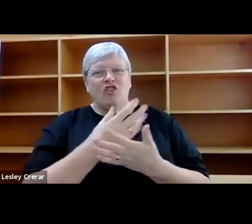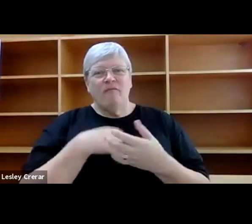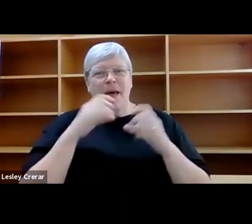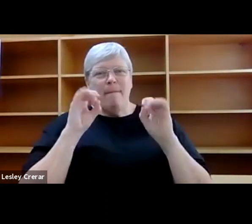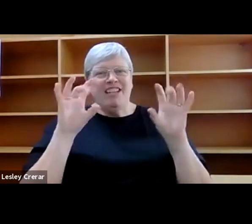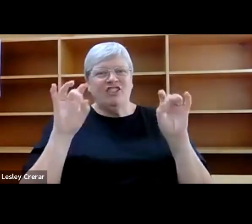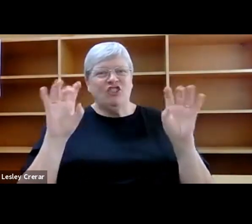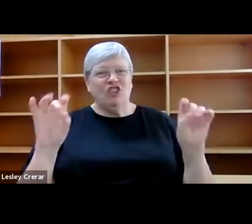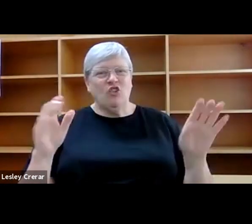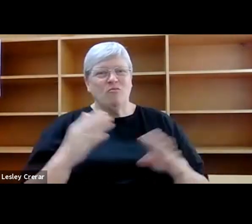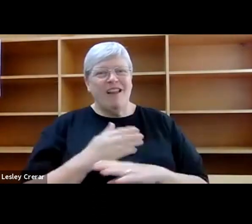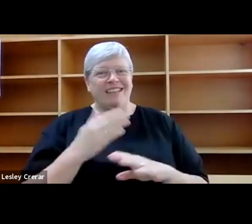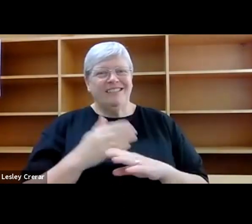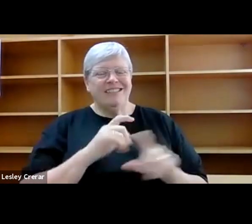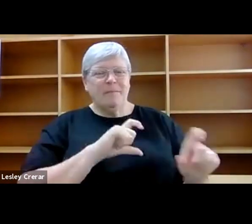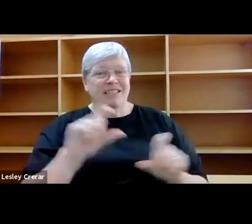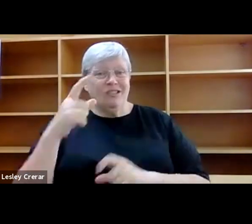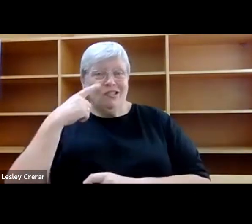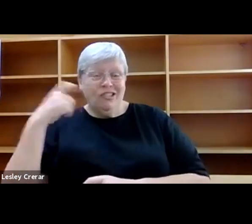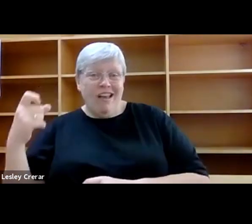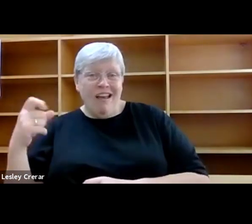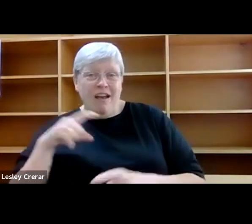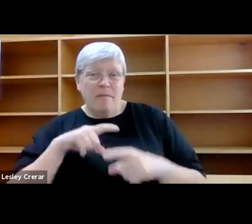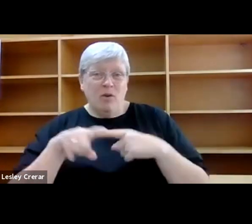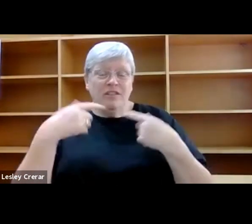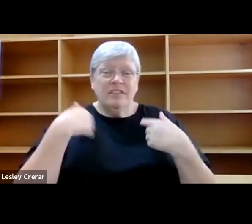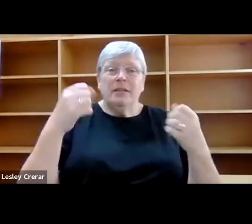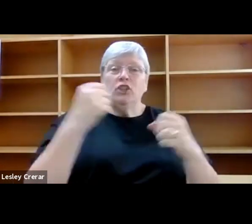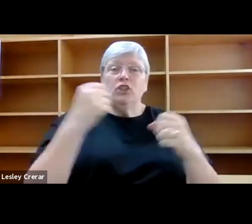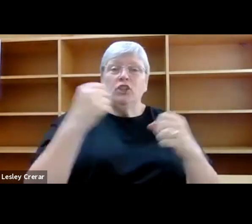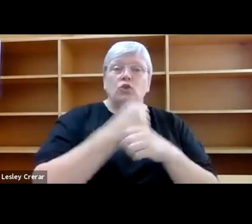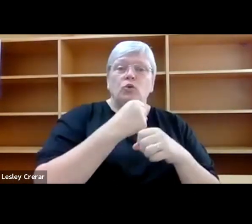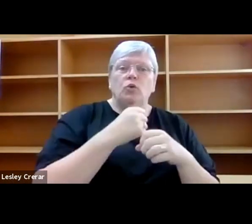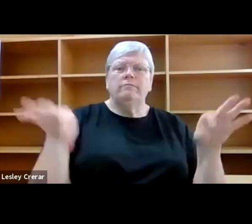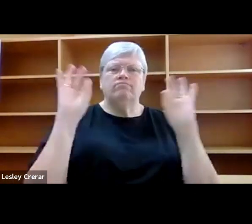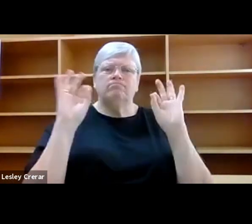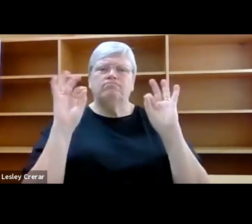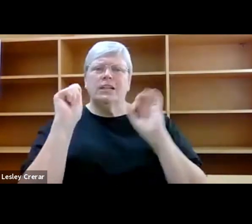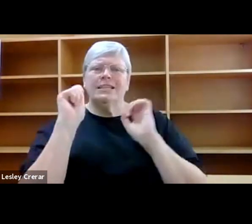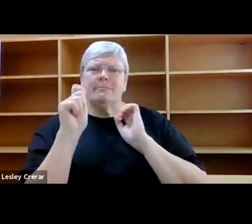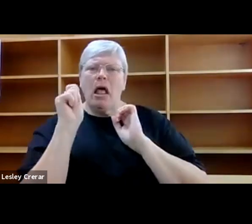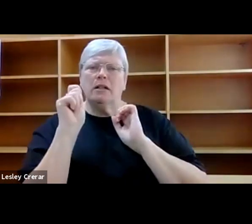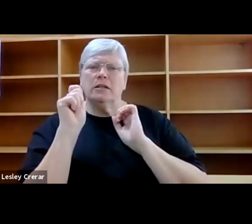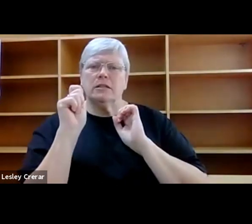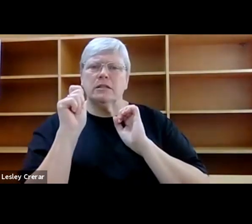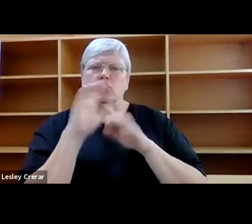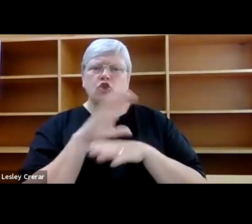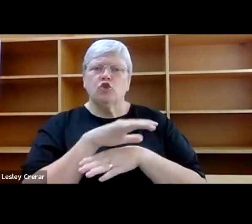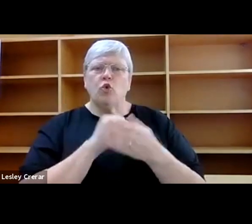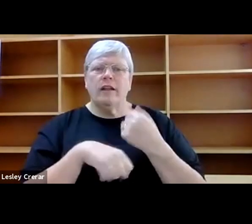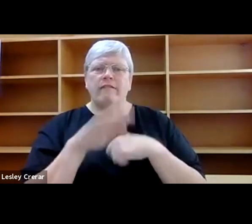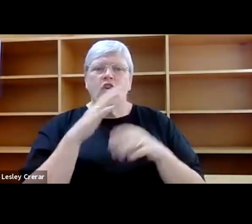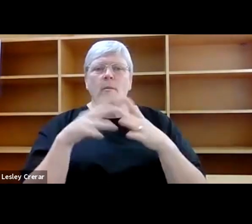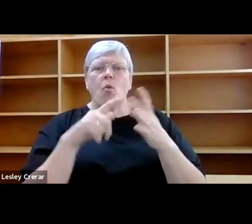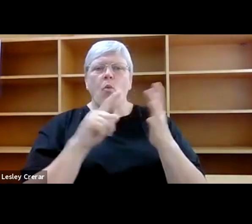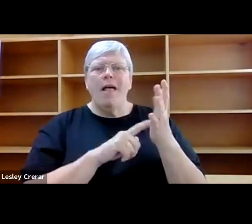Still young, I had mostly been undertaking highly formalised spells stolen from Willow in